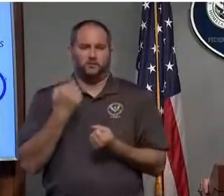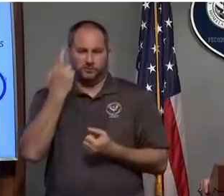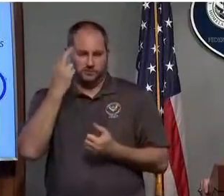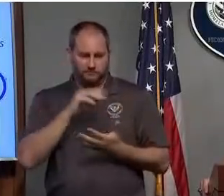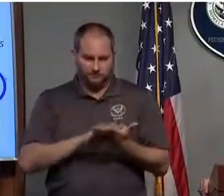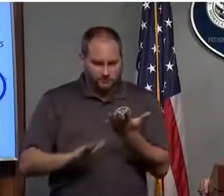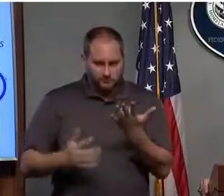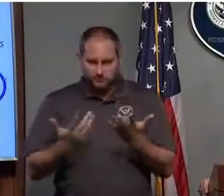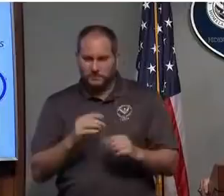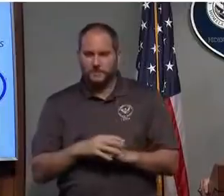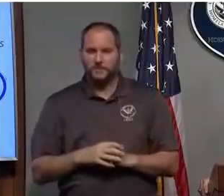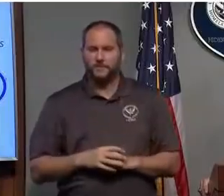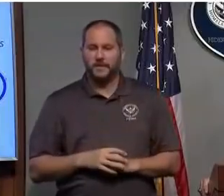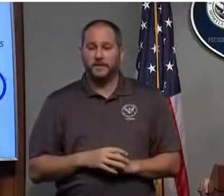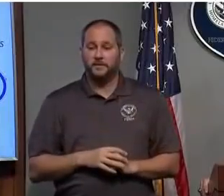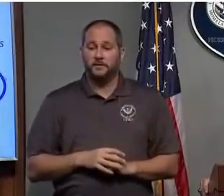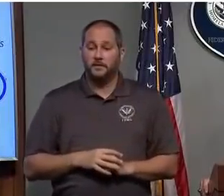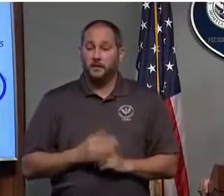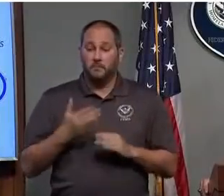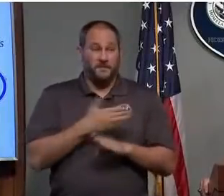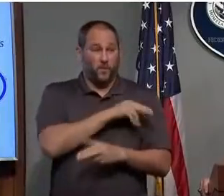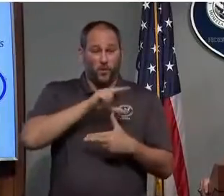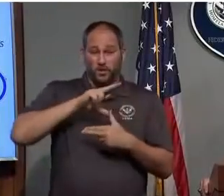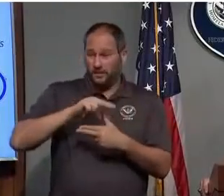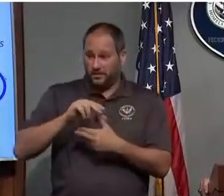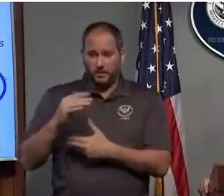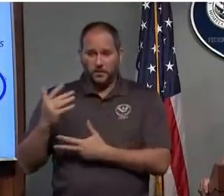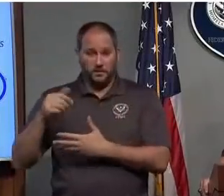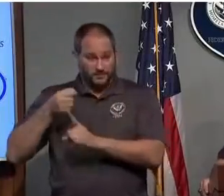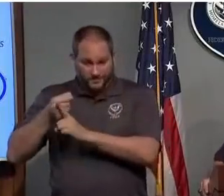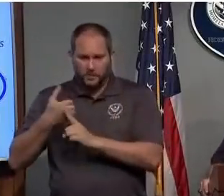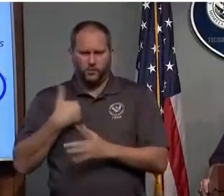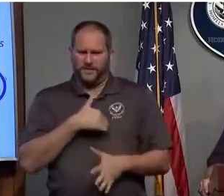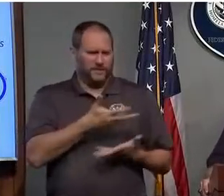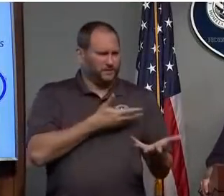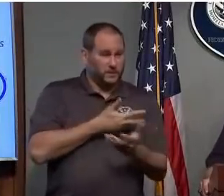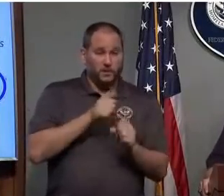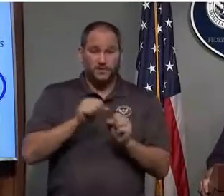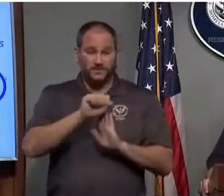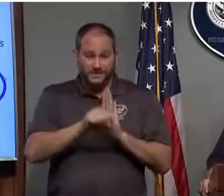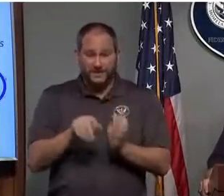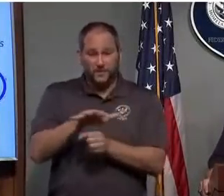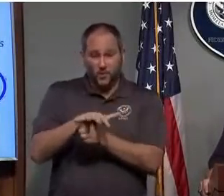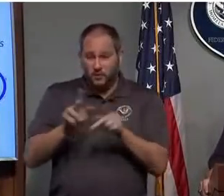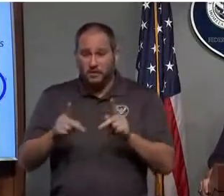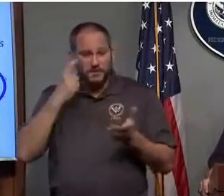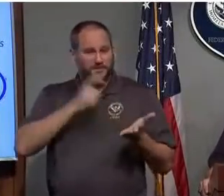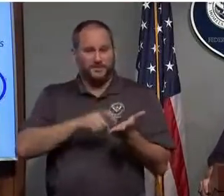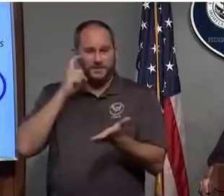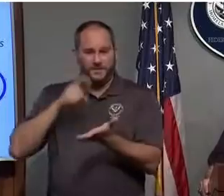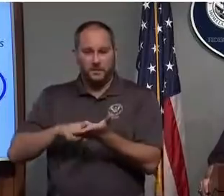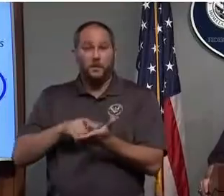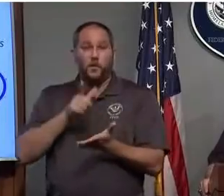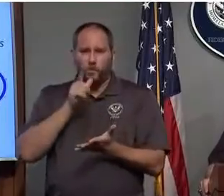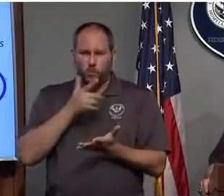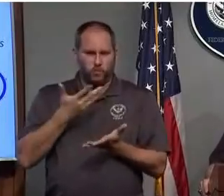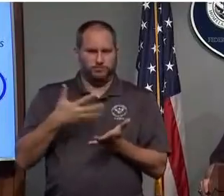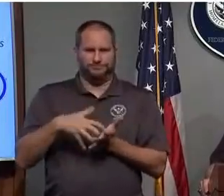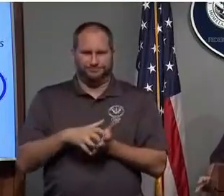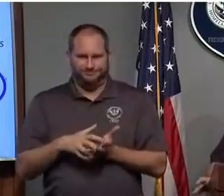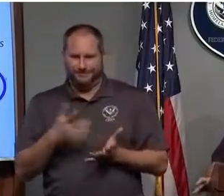before the storm with state and local officials identifying individuals who are particularly vulnerable during events like this, people who are